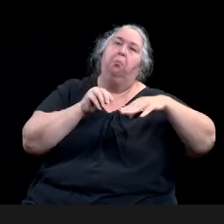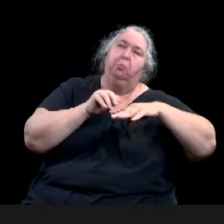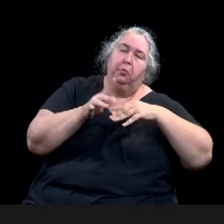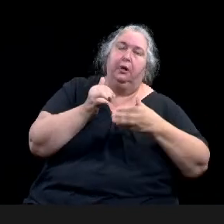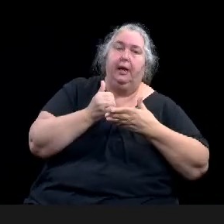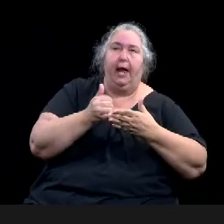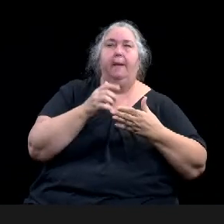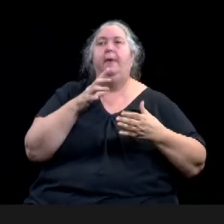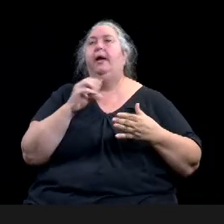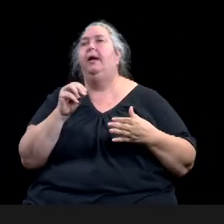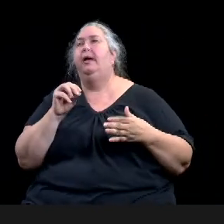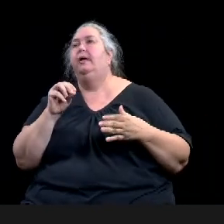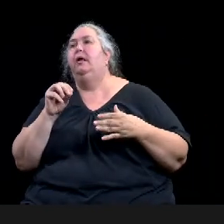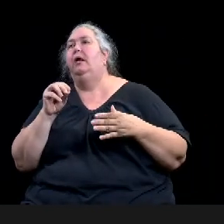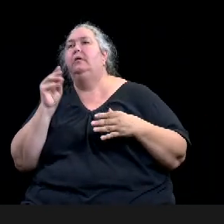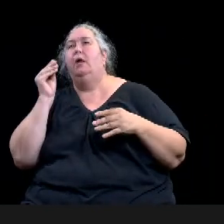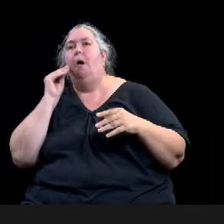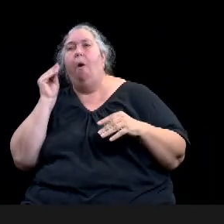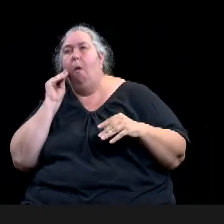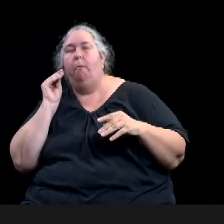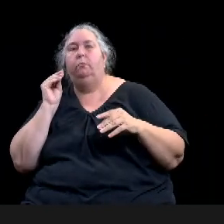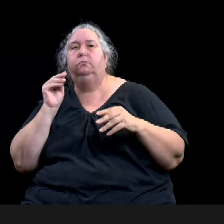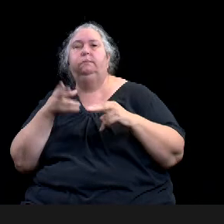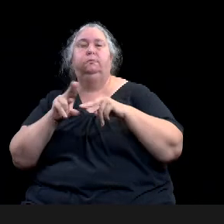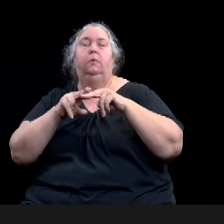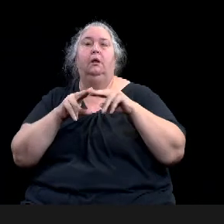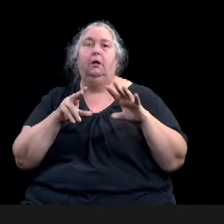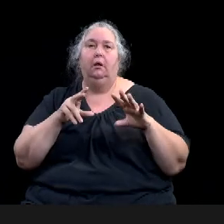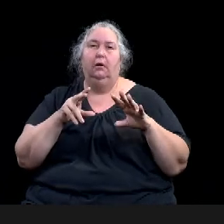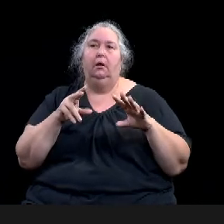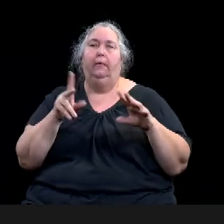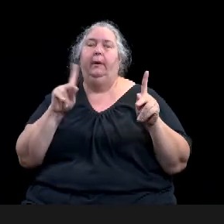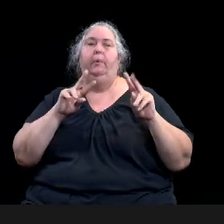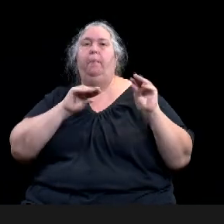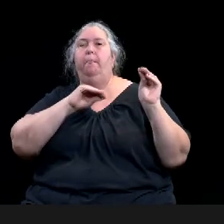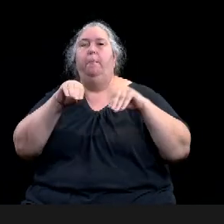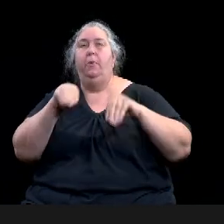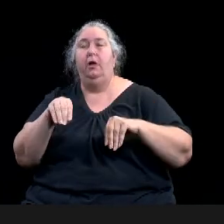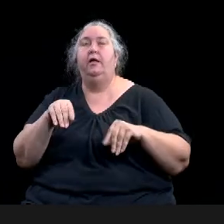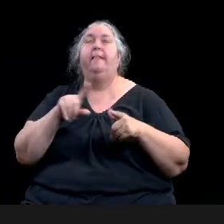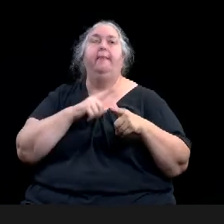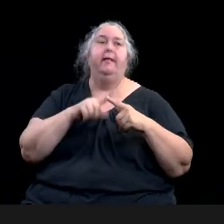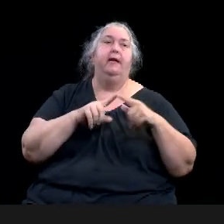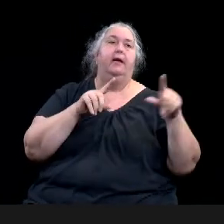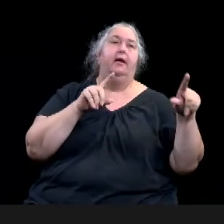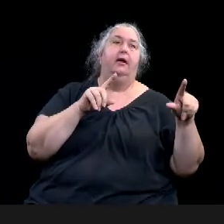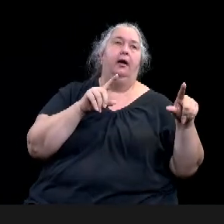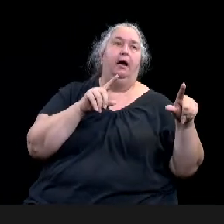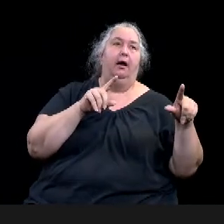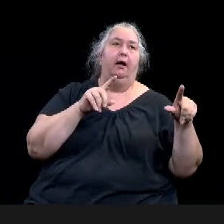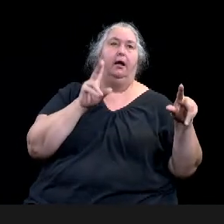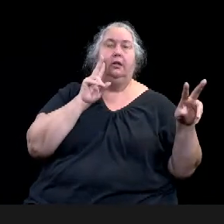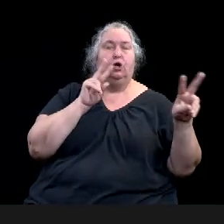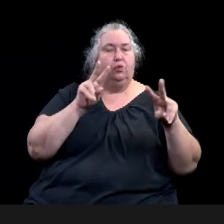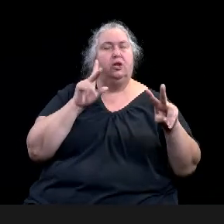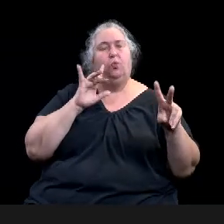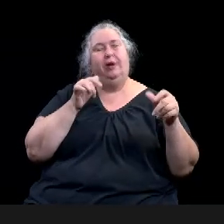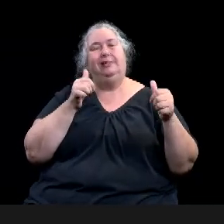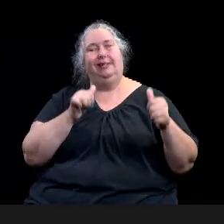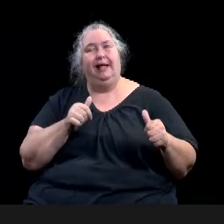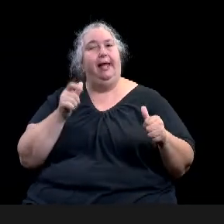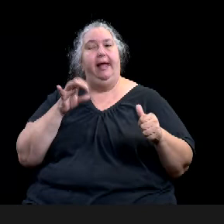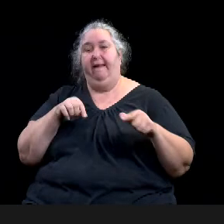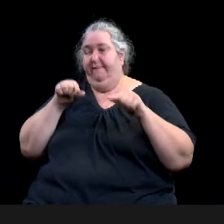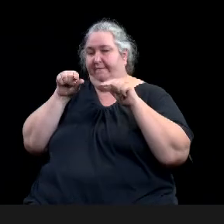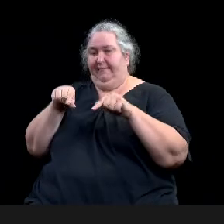still decline if the content is not updated. So it's important to note that reinvestment allows museums to keep pace